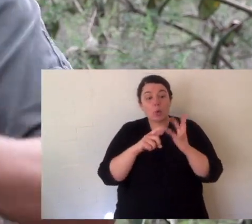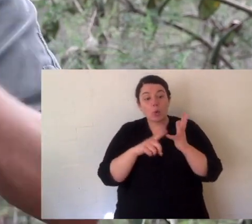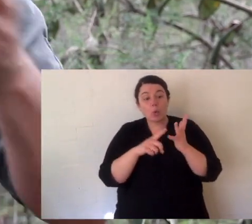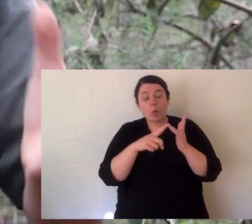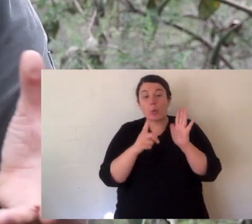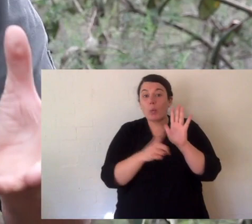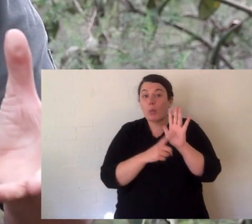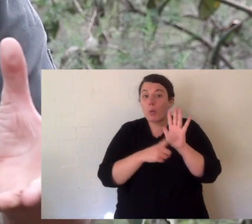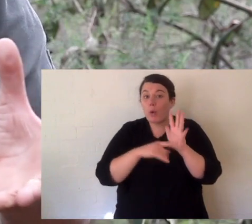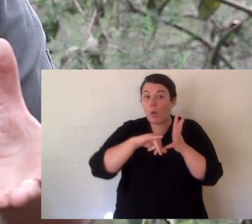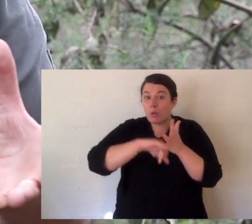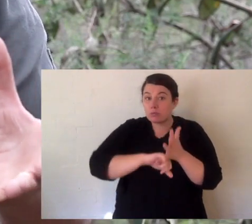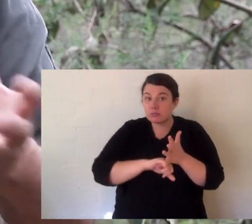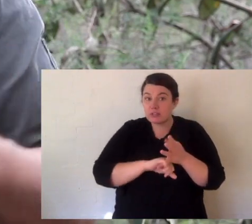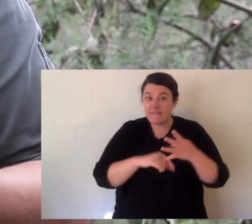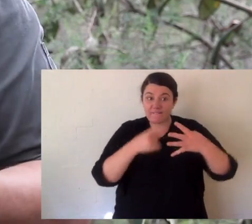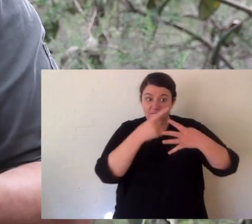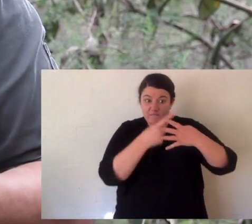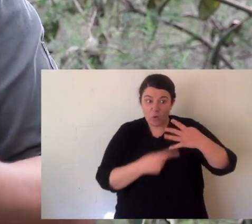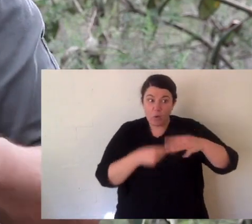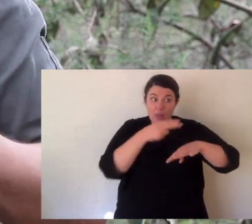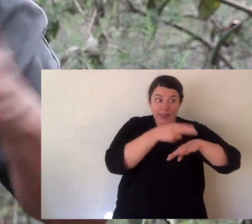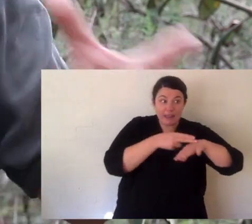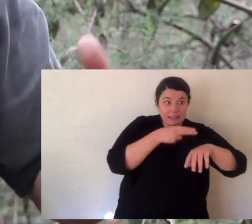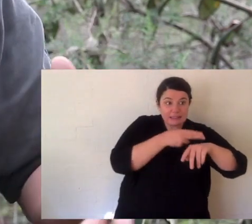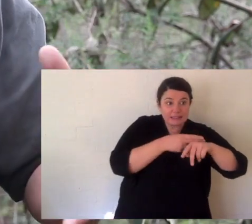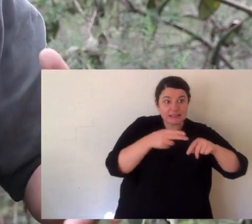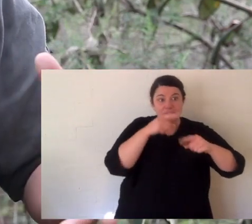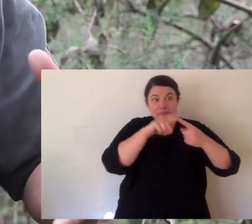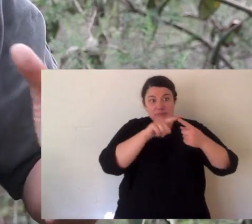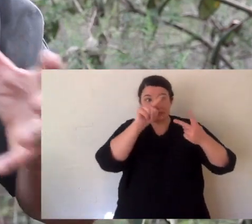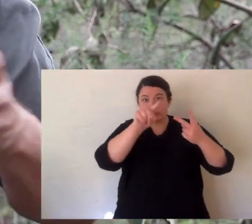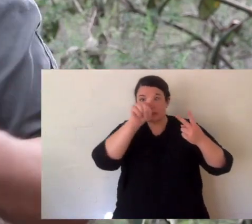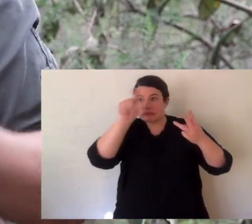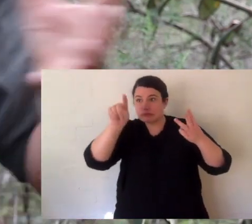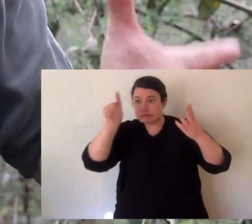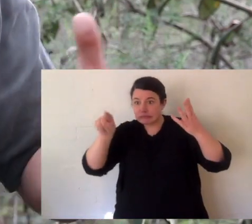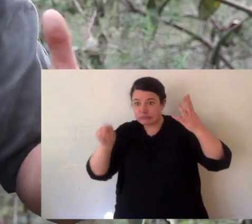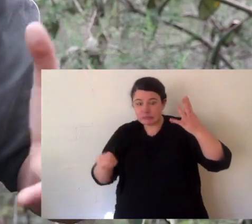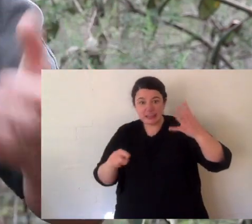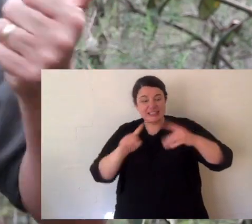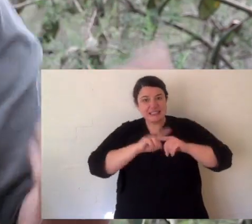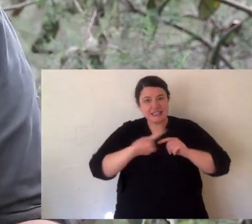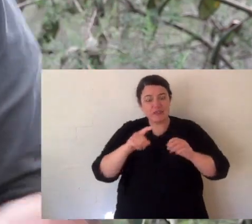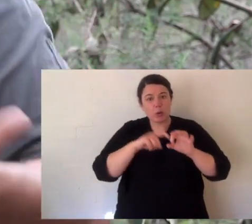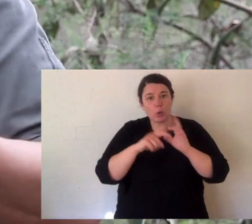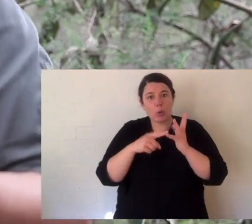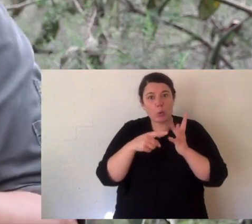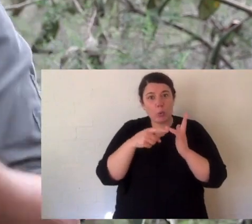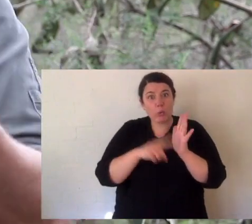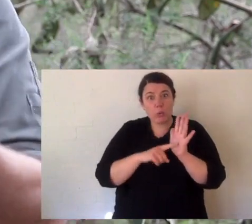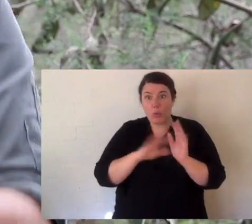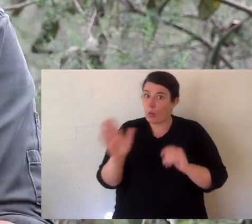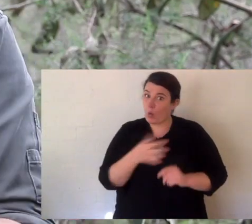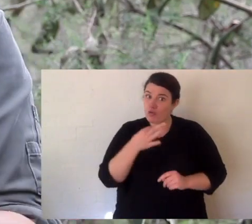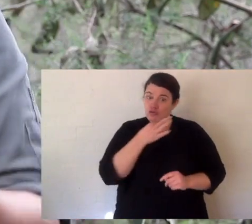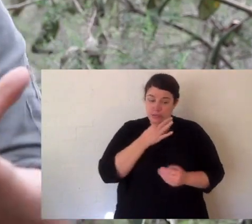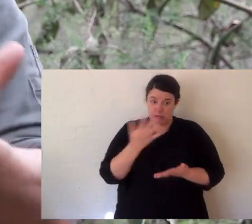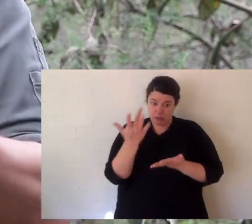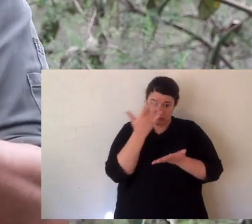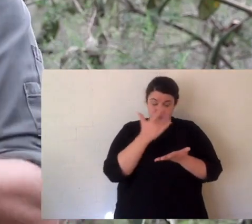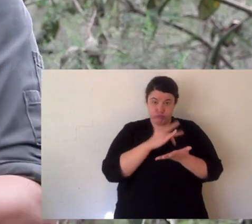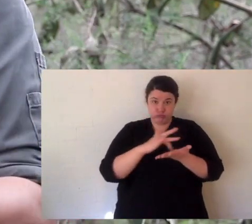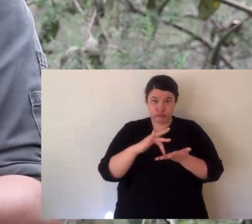of its other closest living relatives are things like quolls. Now there's four species of quolls. The eastern quoll, the northern quoll, the western